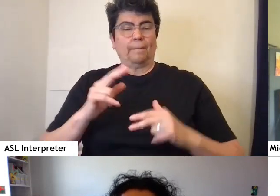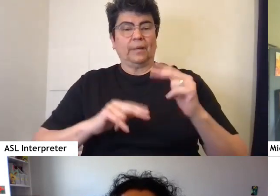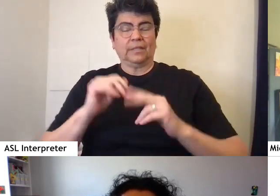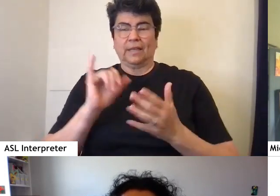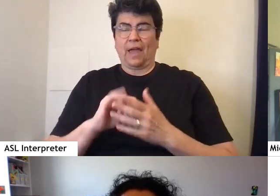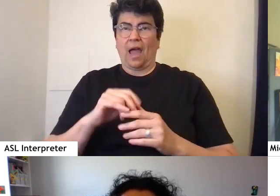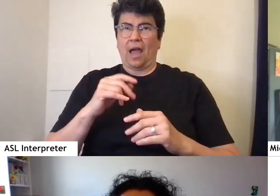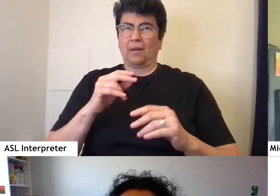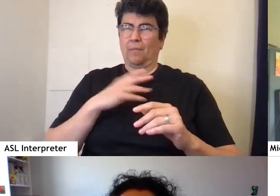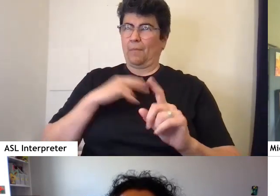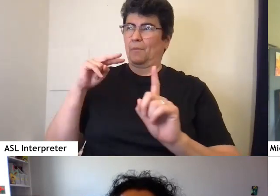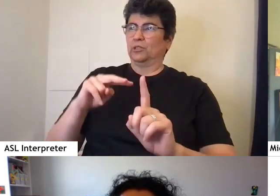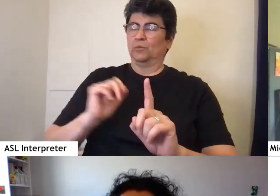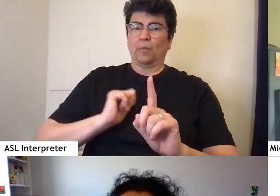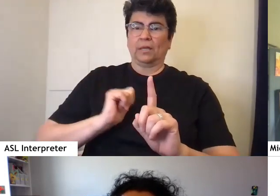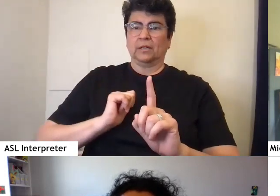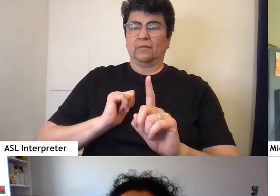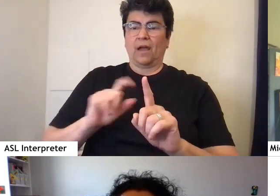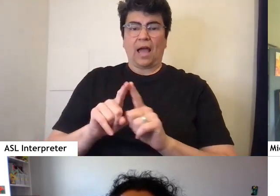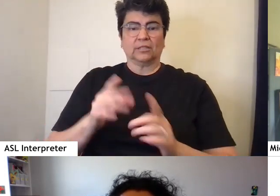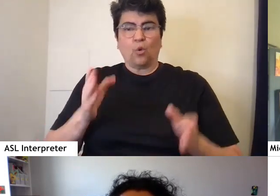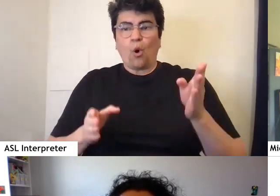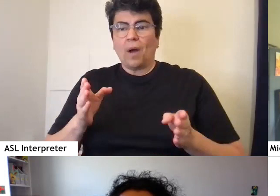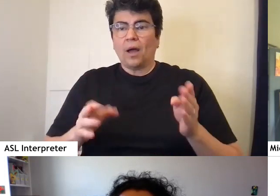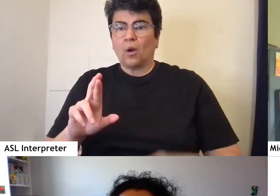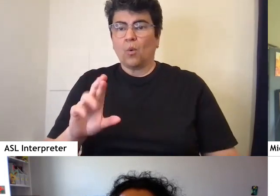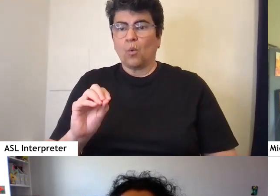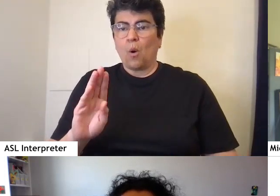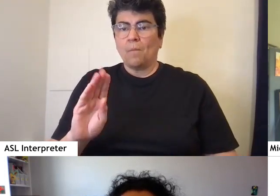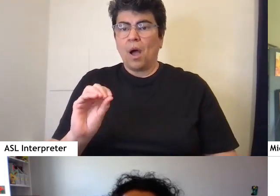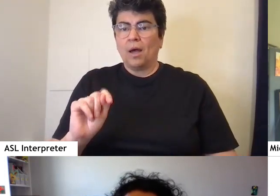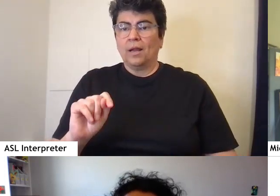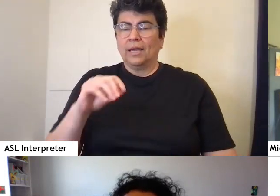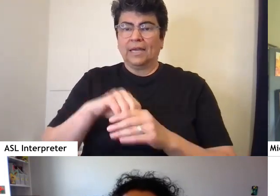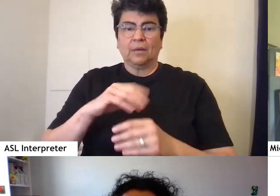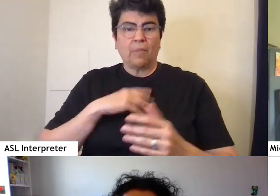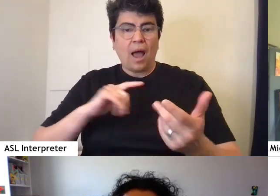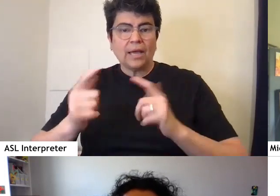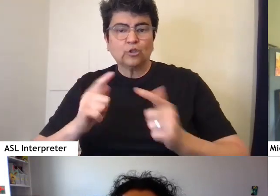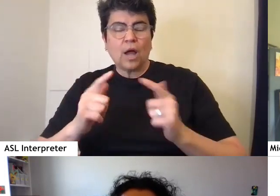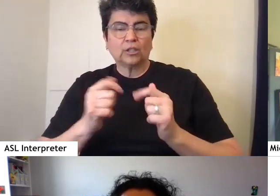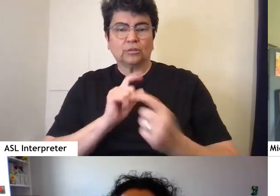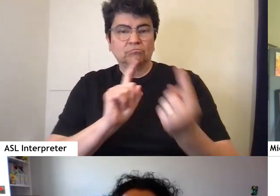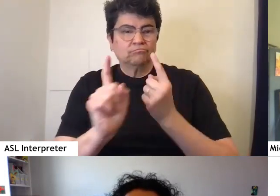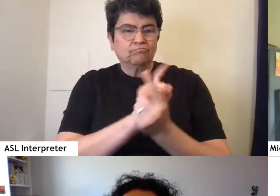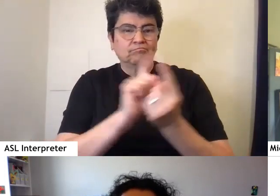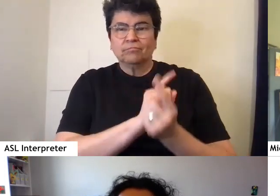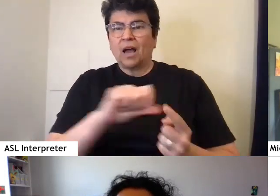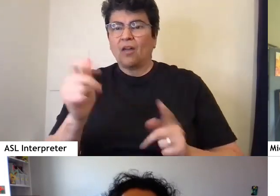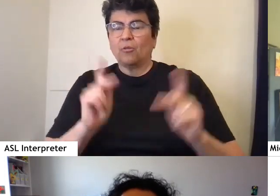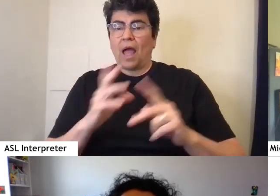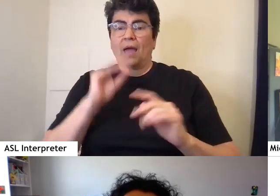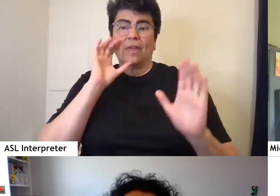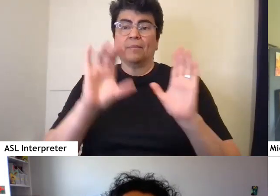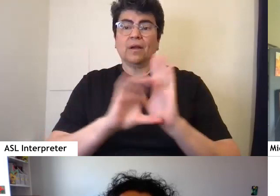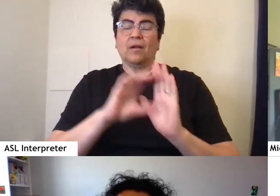of myself as a robot in my interactions with other people and through the imagery of